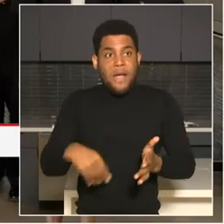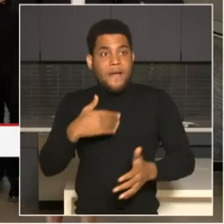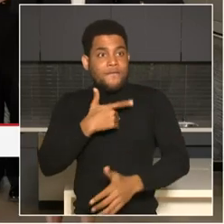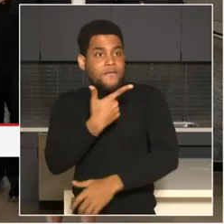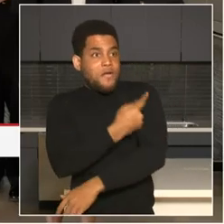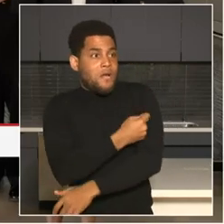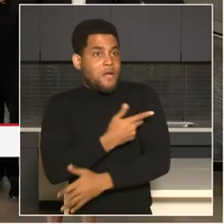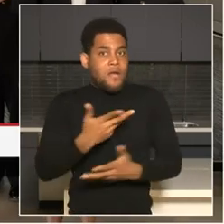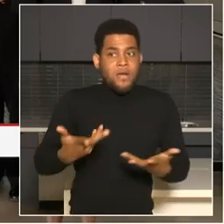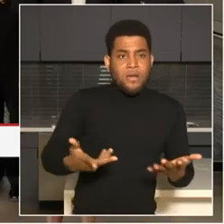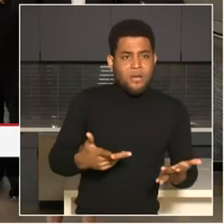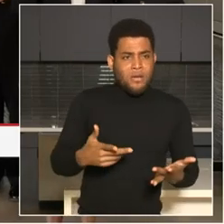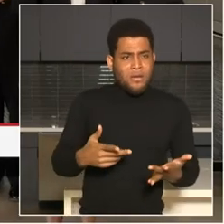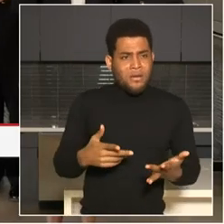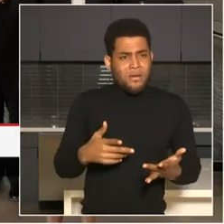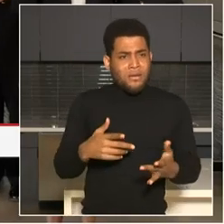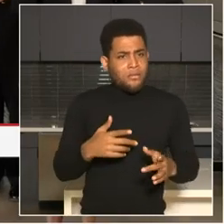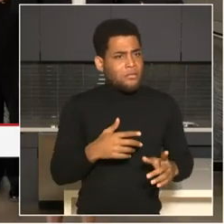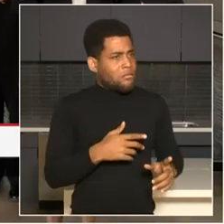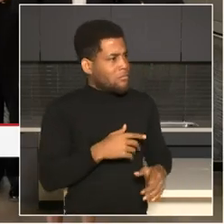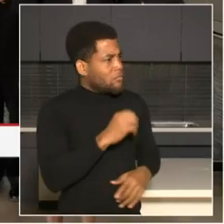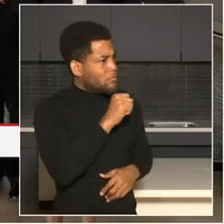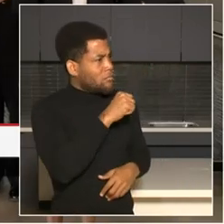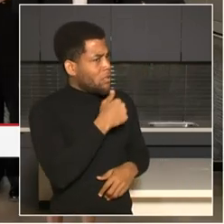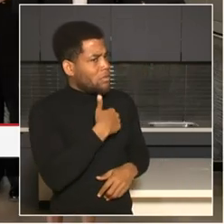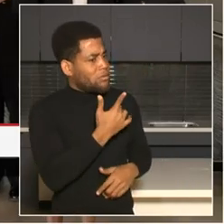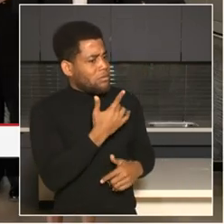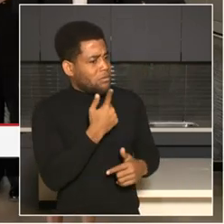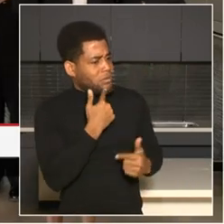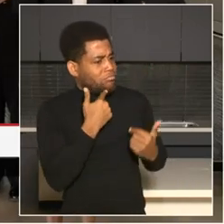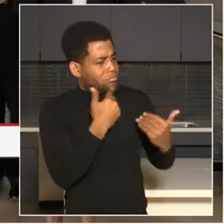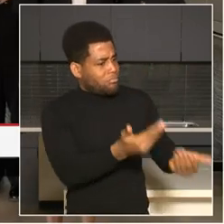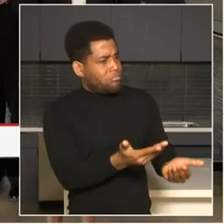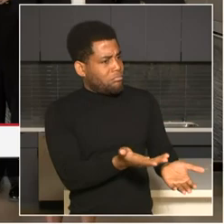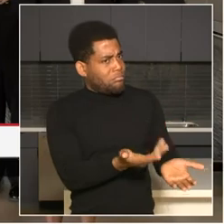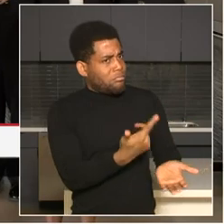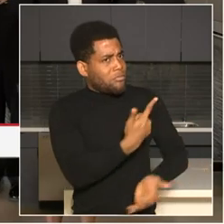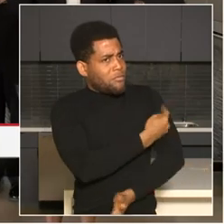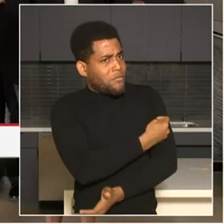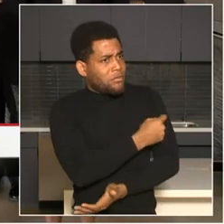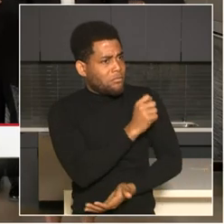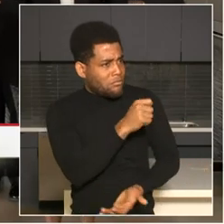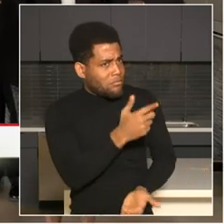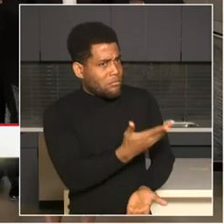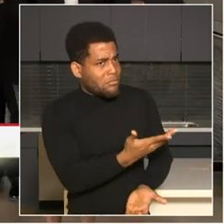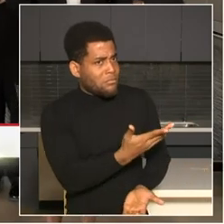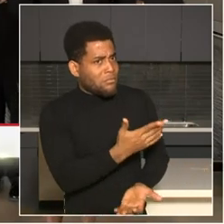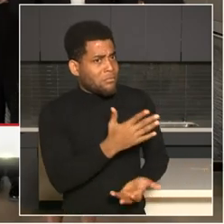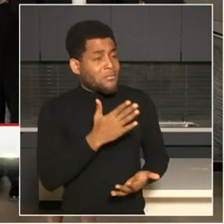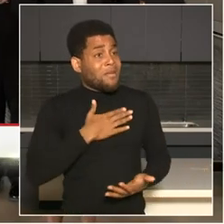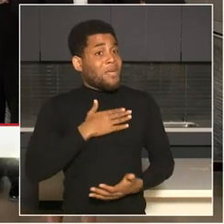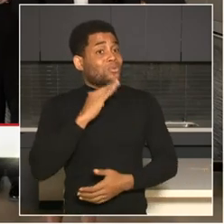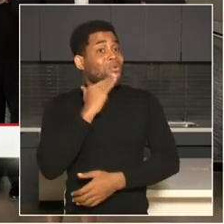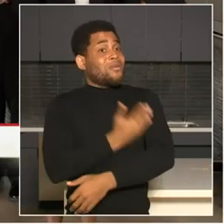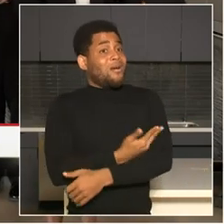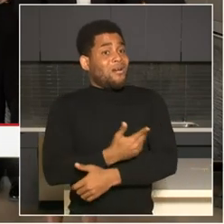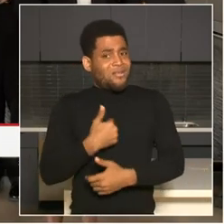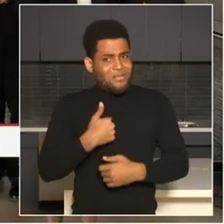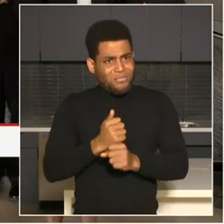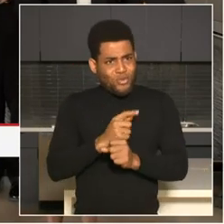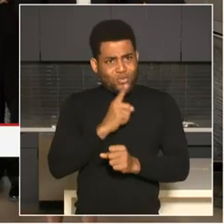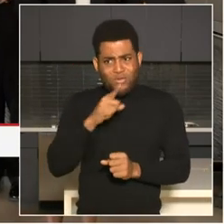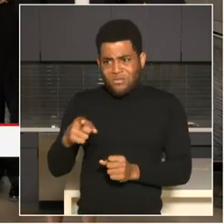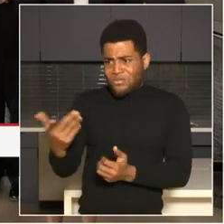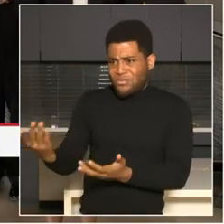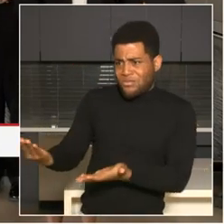about my daughter at the beginning of the process. Um, and I was sure that she had gotten all of her shots, but our paperwork didn't match up.